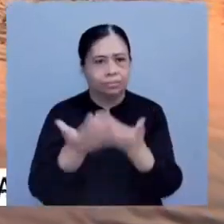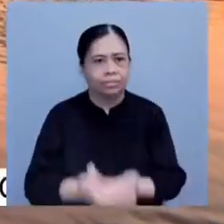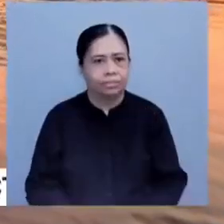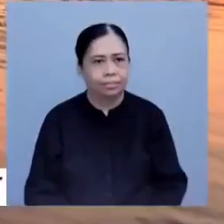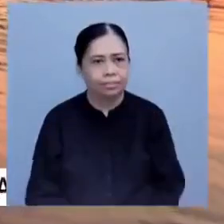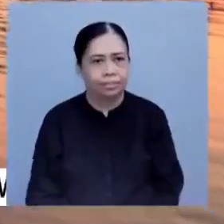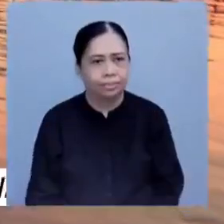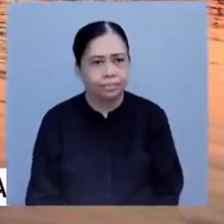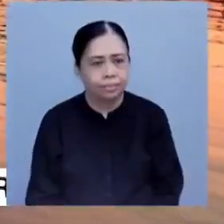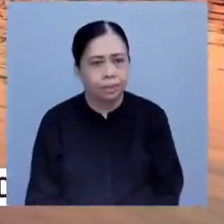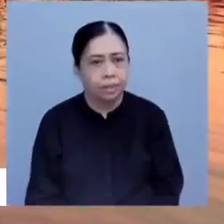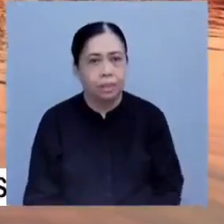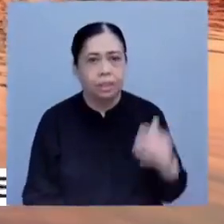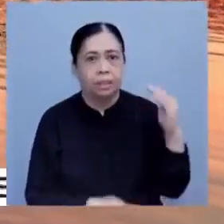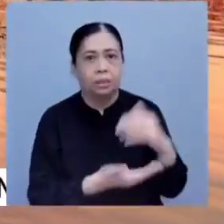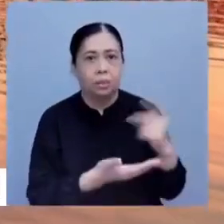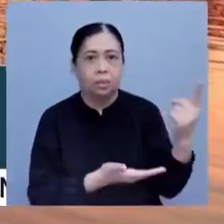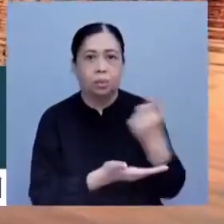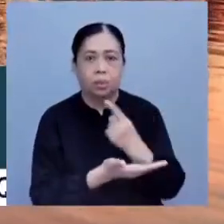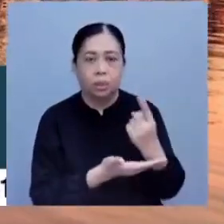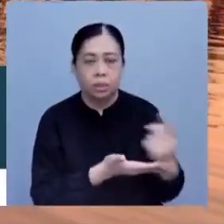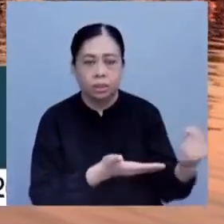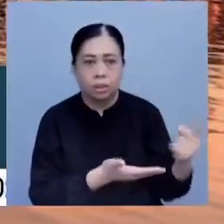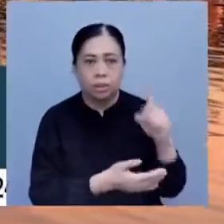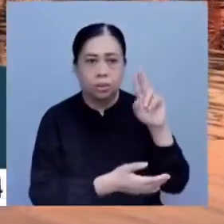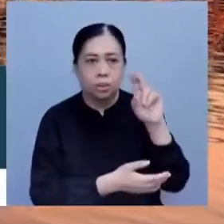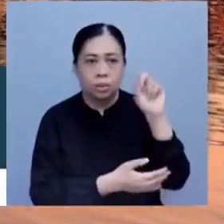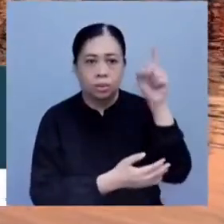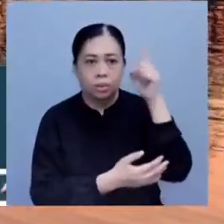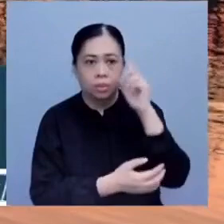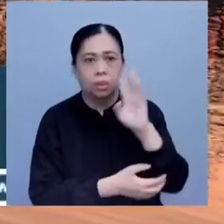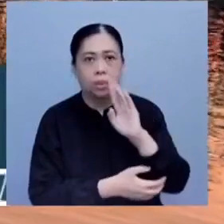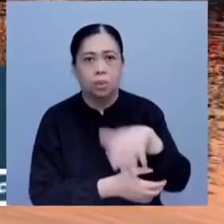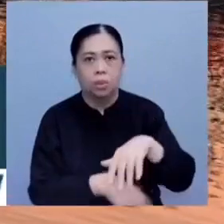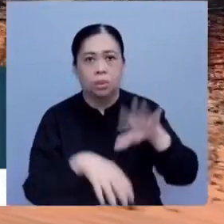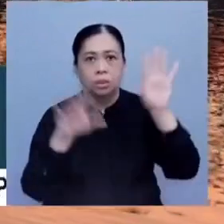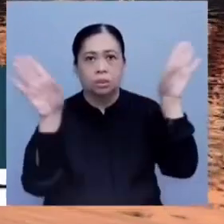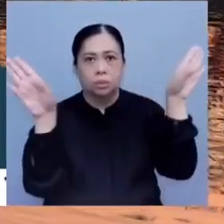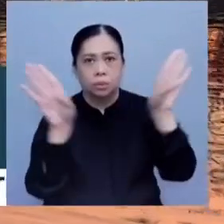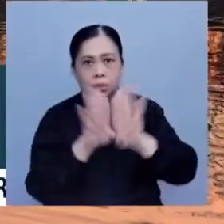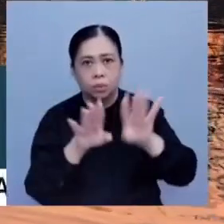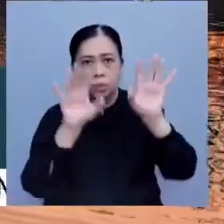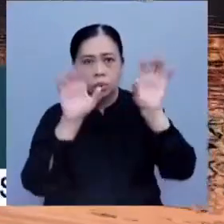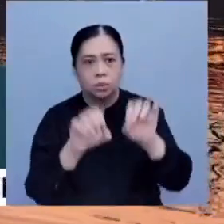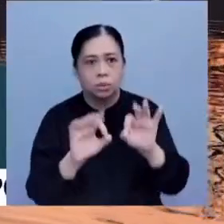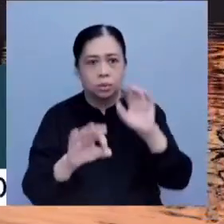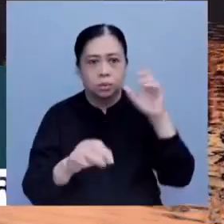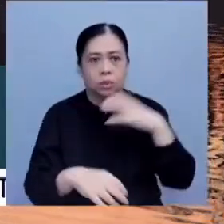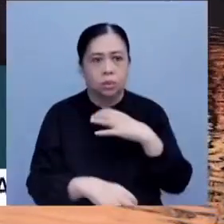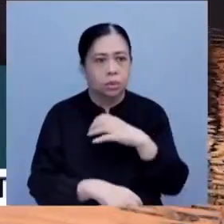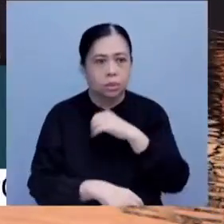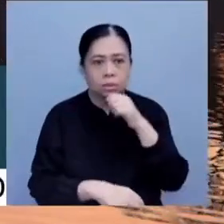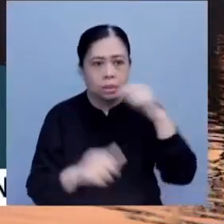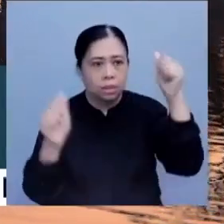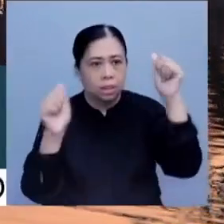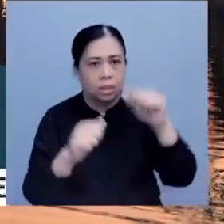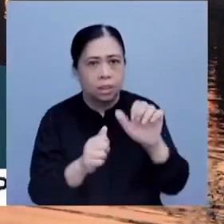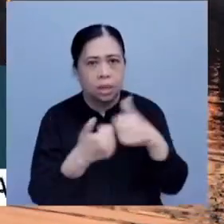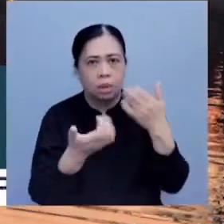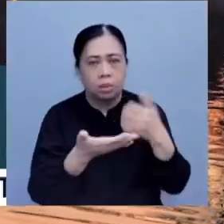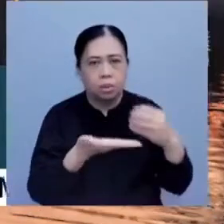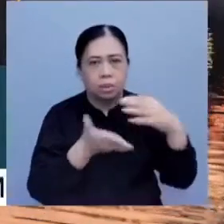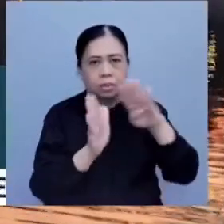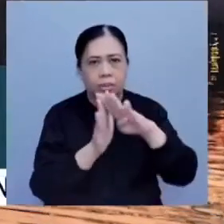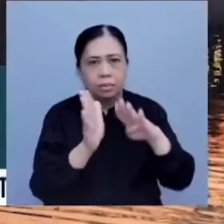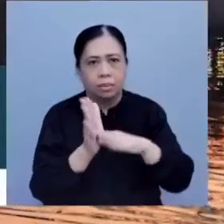In less than one week, the U.S. government will shut down if Congress can't come to agreements on spending bills that have so far